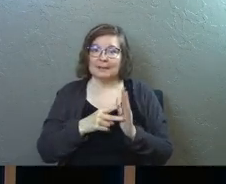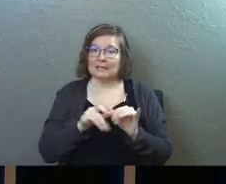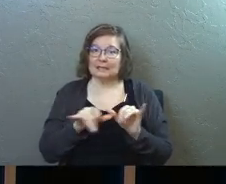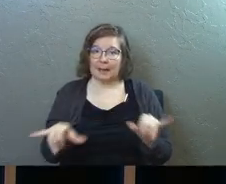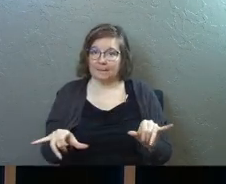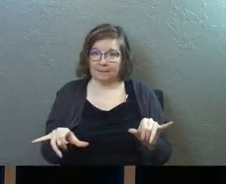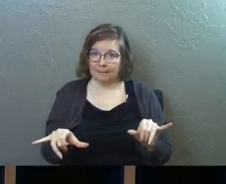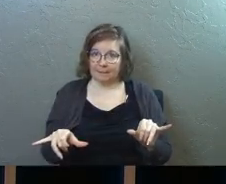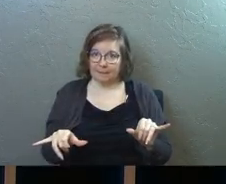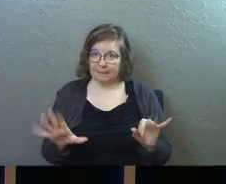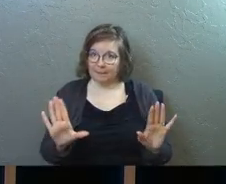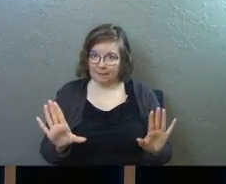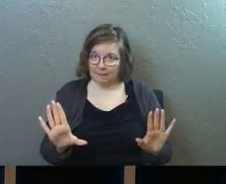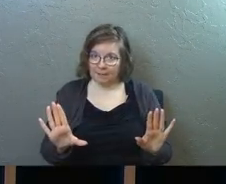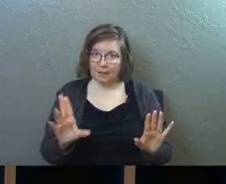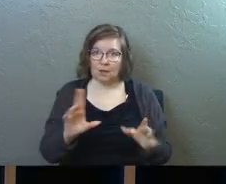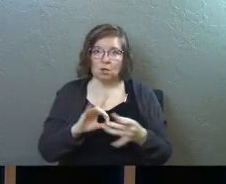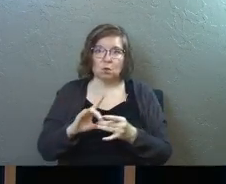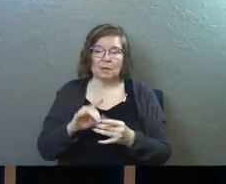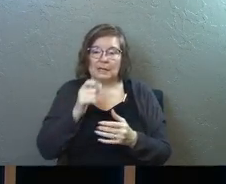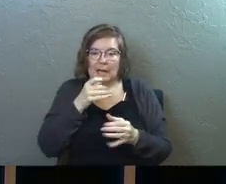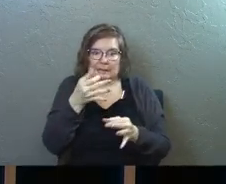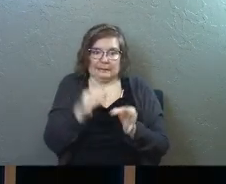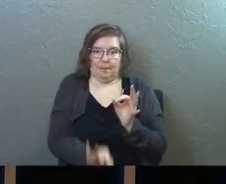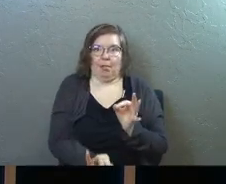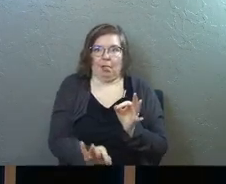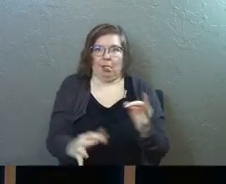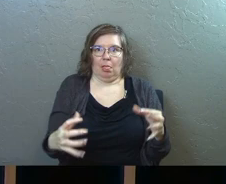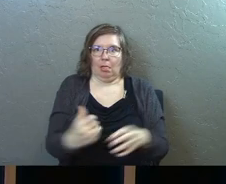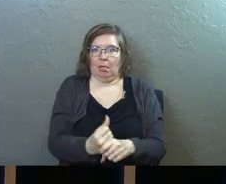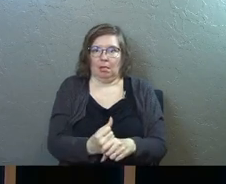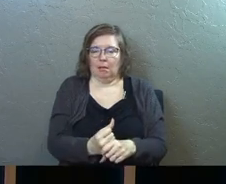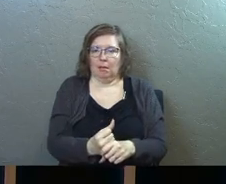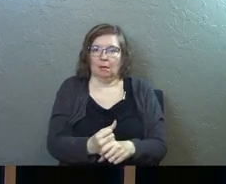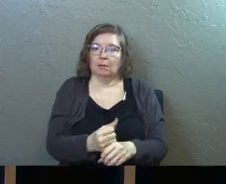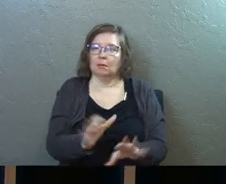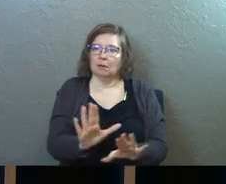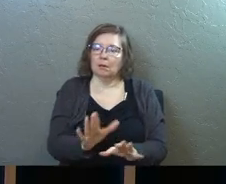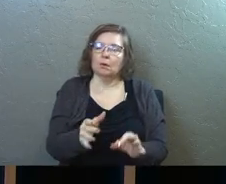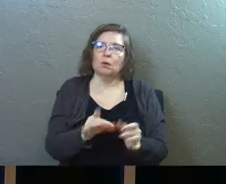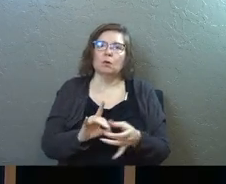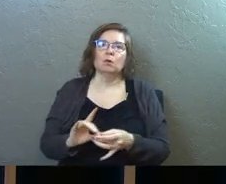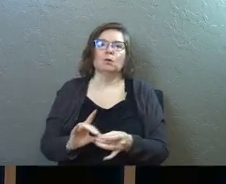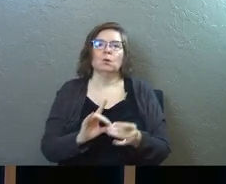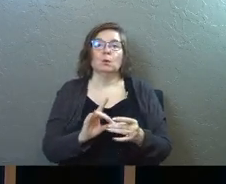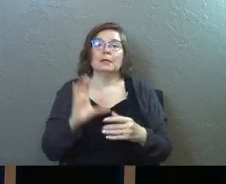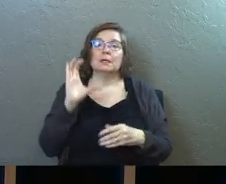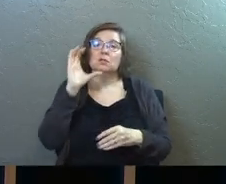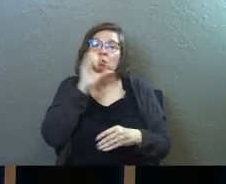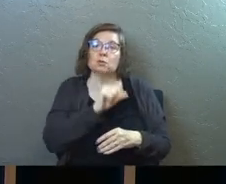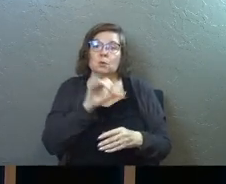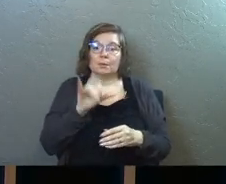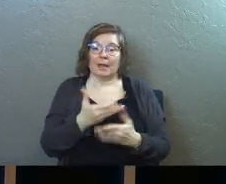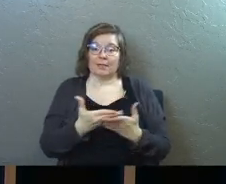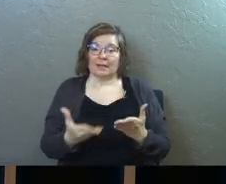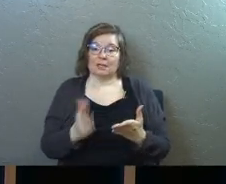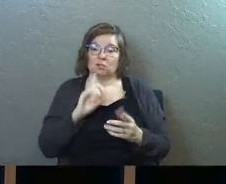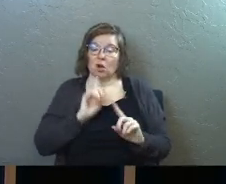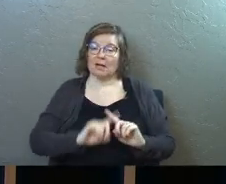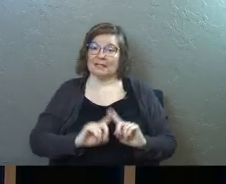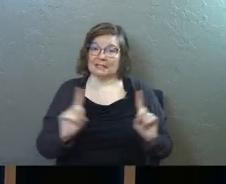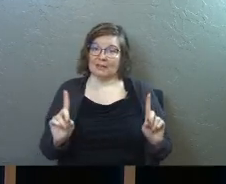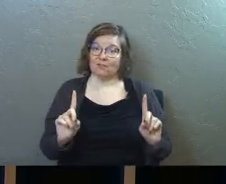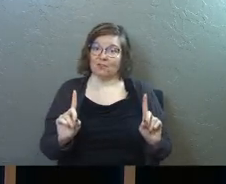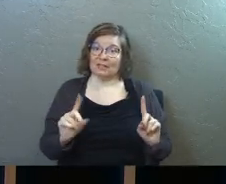unity is not oversimplification unity assumes that things are